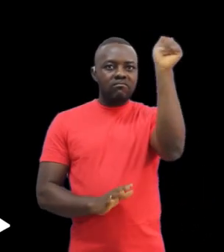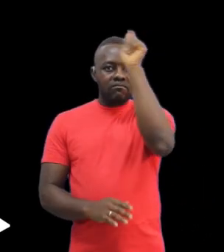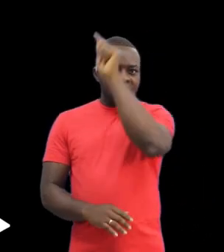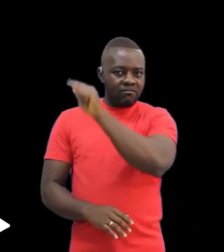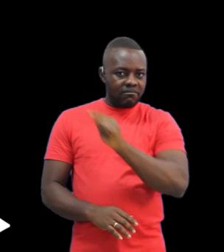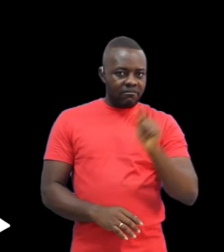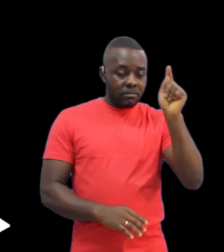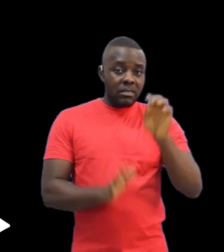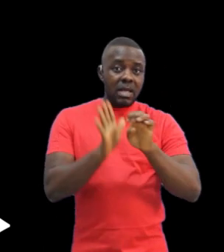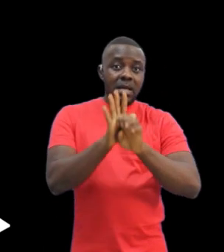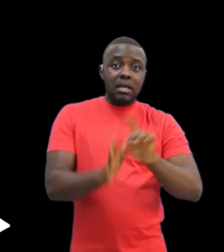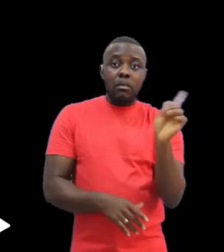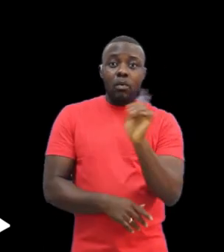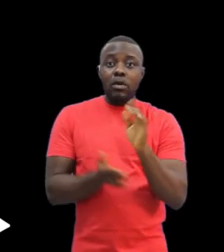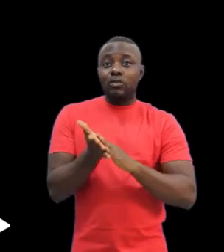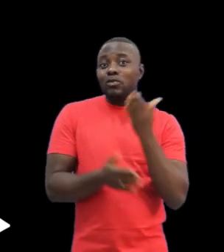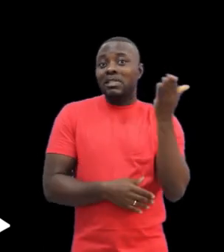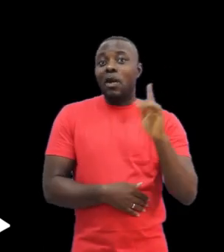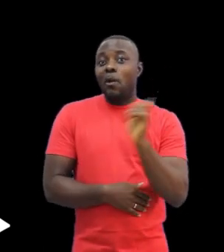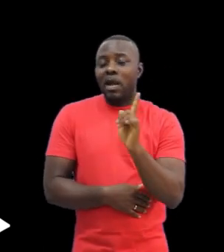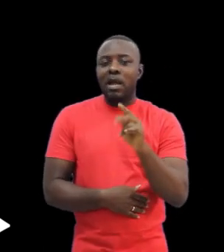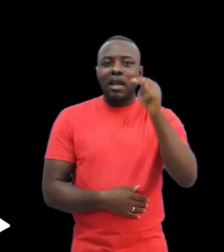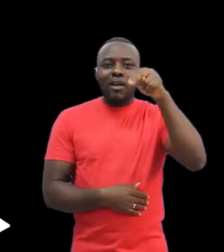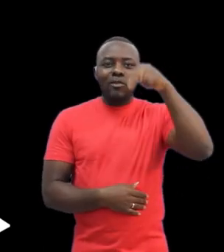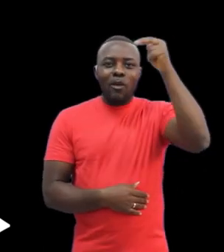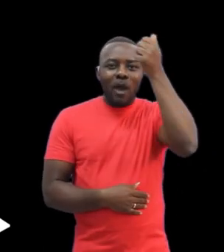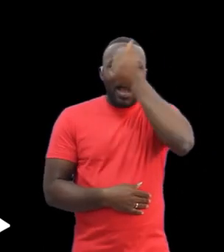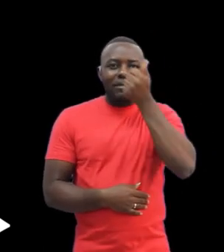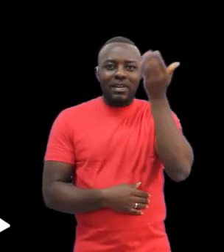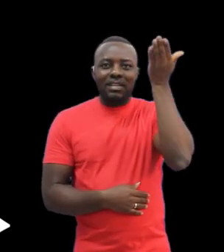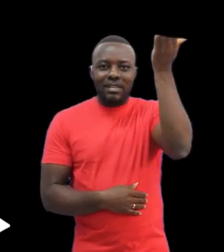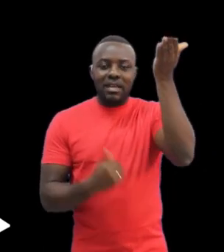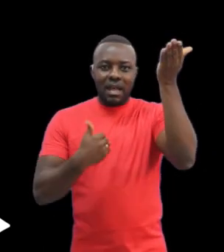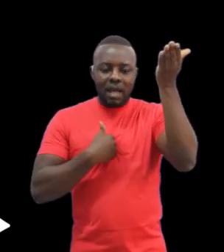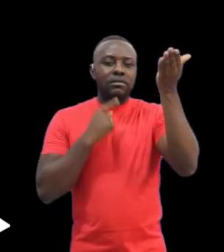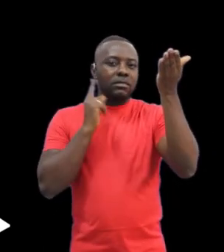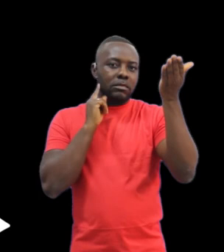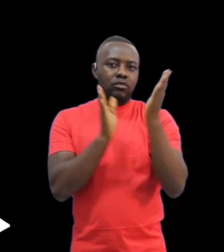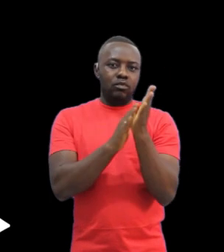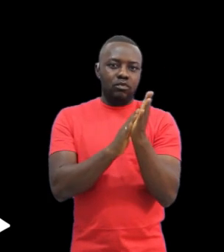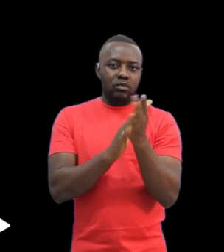where just a few deaf schools were concentrated in North Africa and apartheid South Africa,